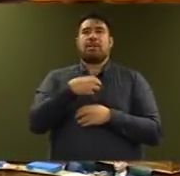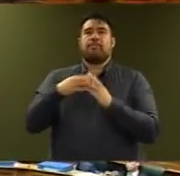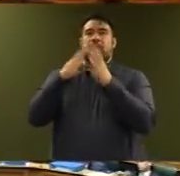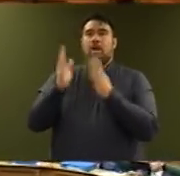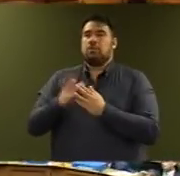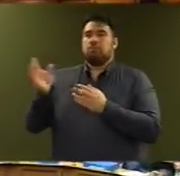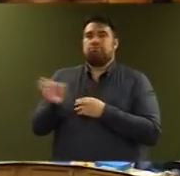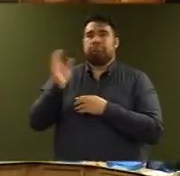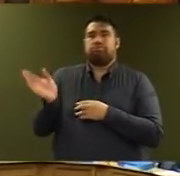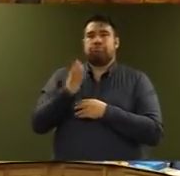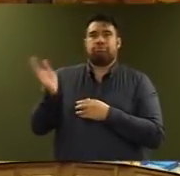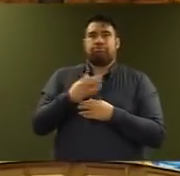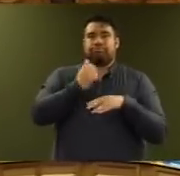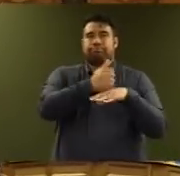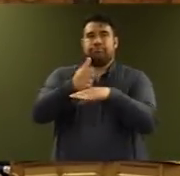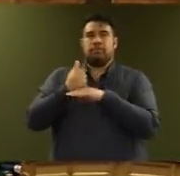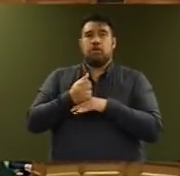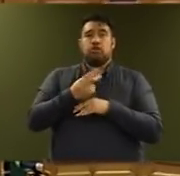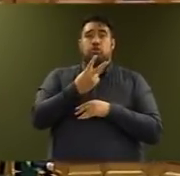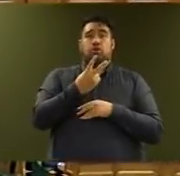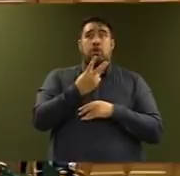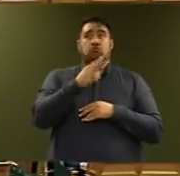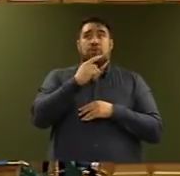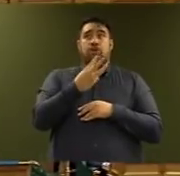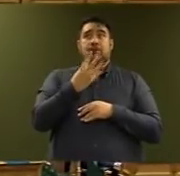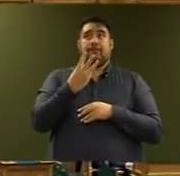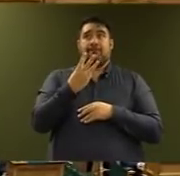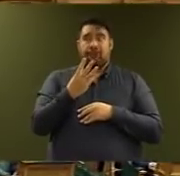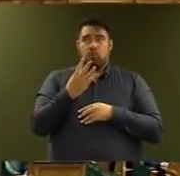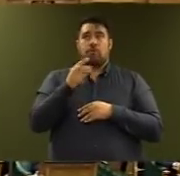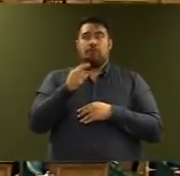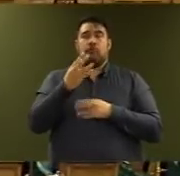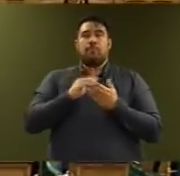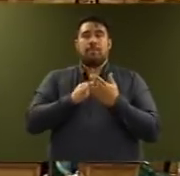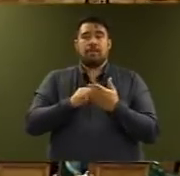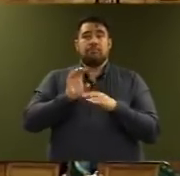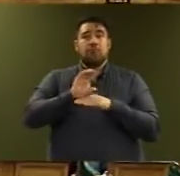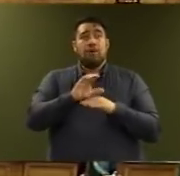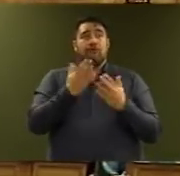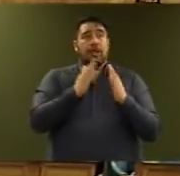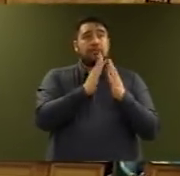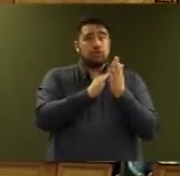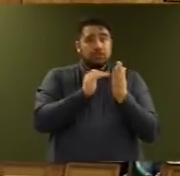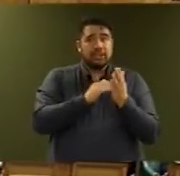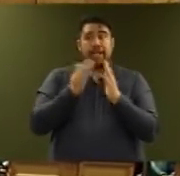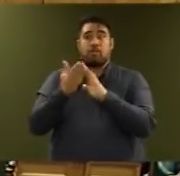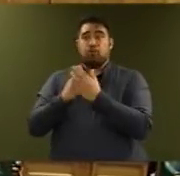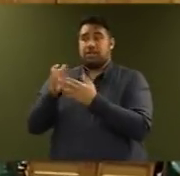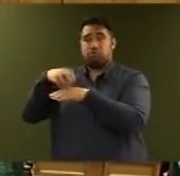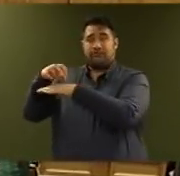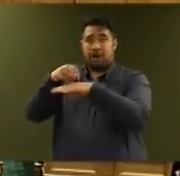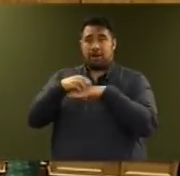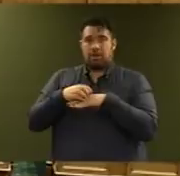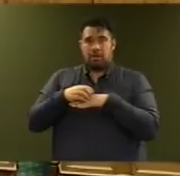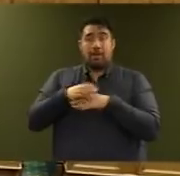investing $234.4 million in operating funding for Housing New Zealand and community housing providers. This will